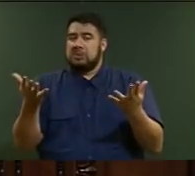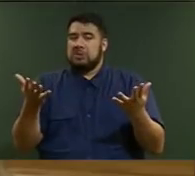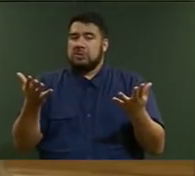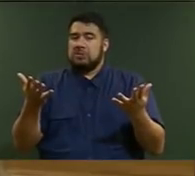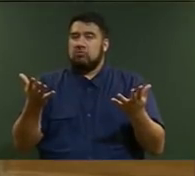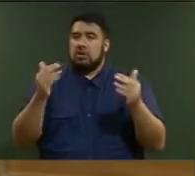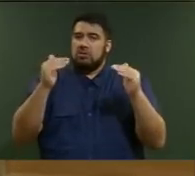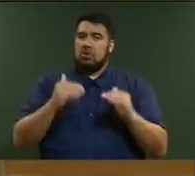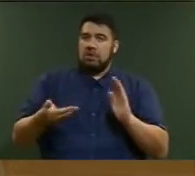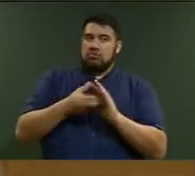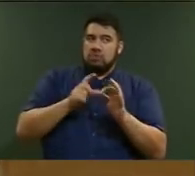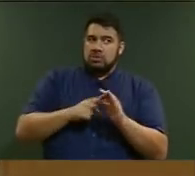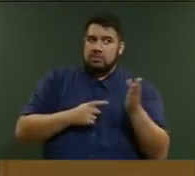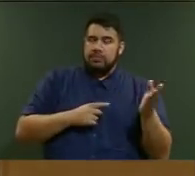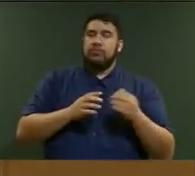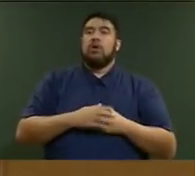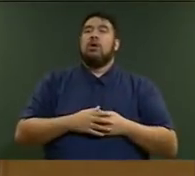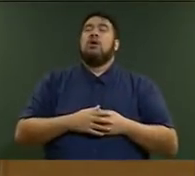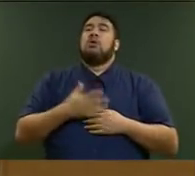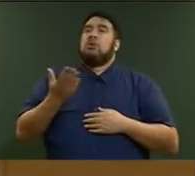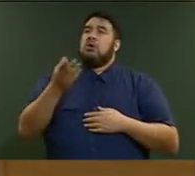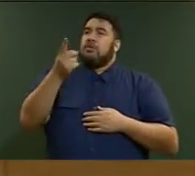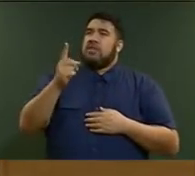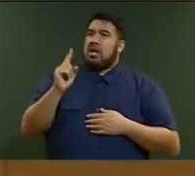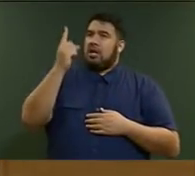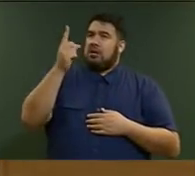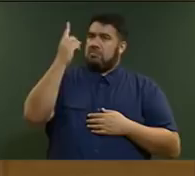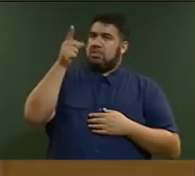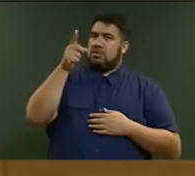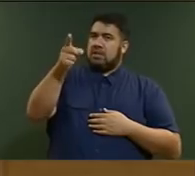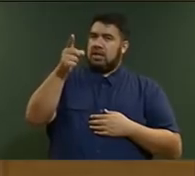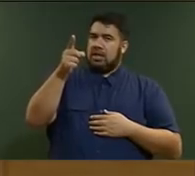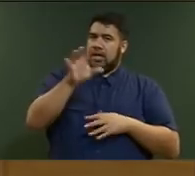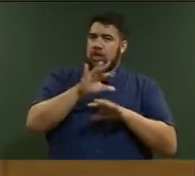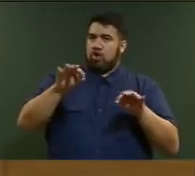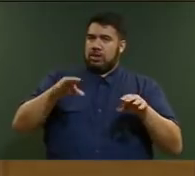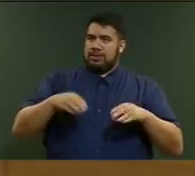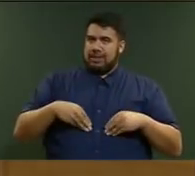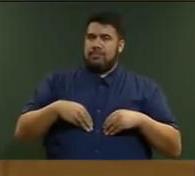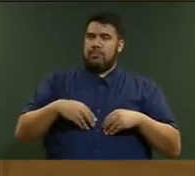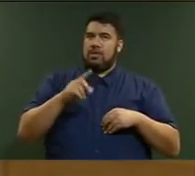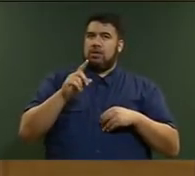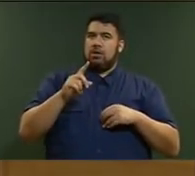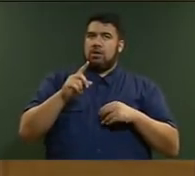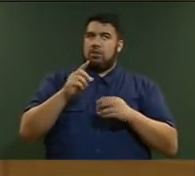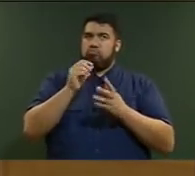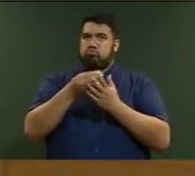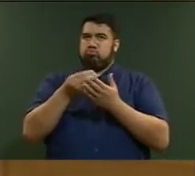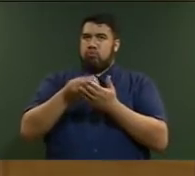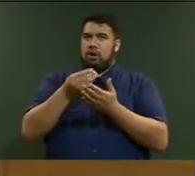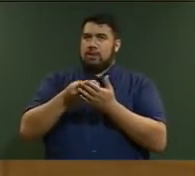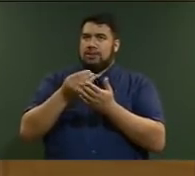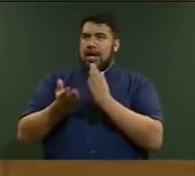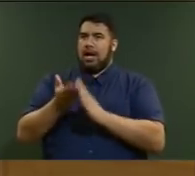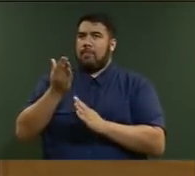Jamie Lee Ross. Given he's in denial about fuel price spreading as a result of his Auckland regional fuel tax, does he accept